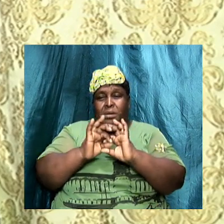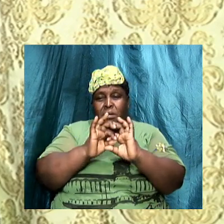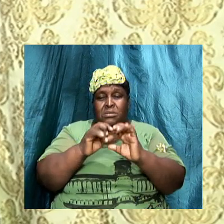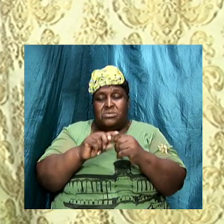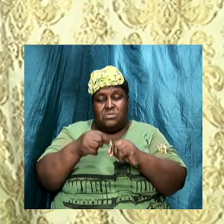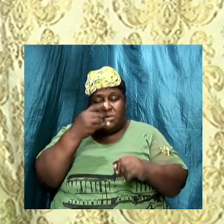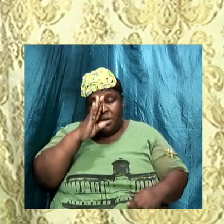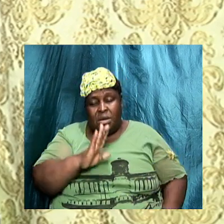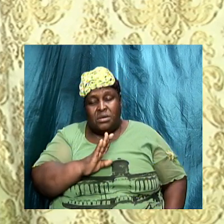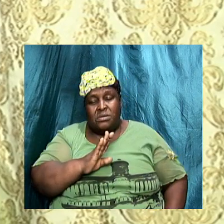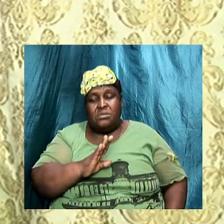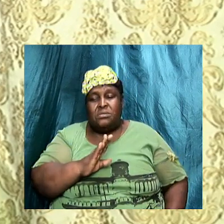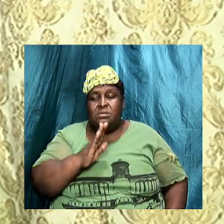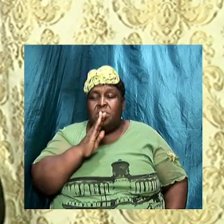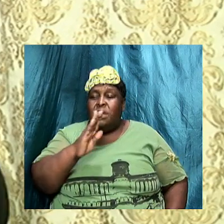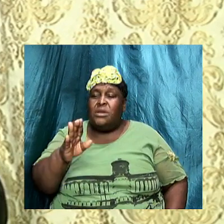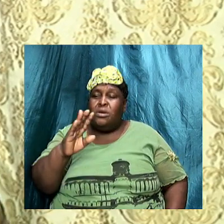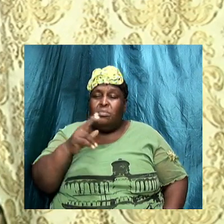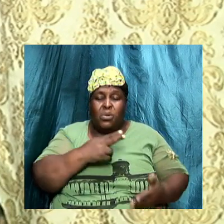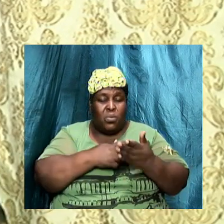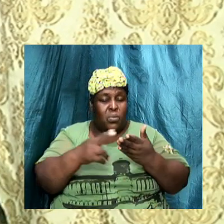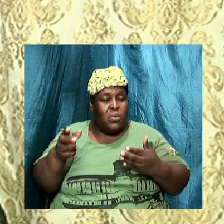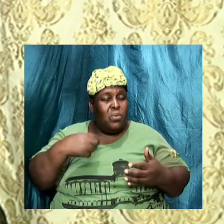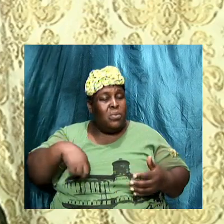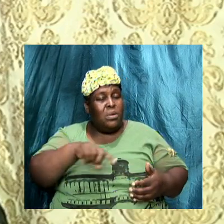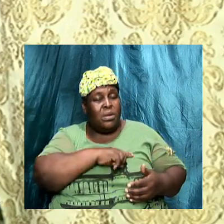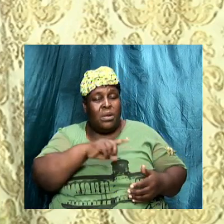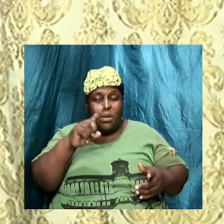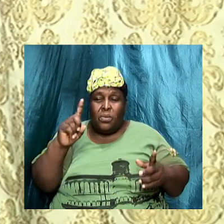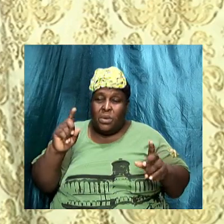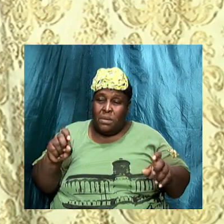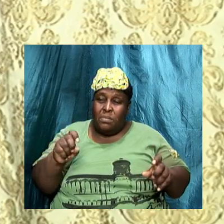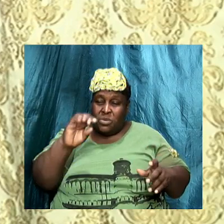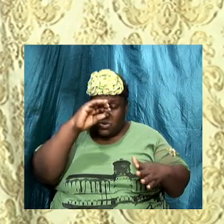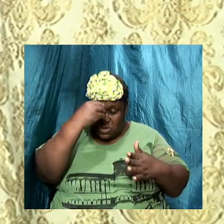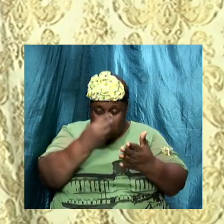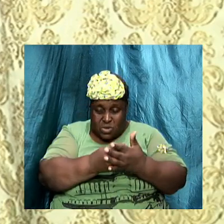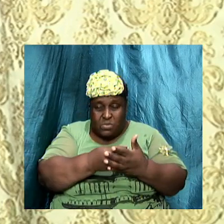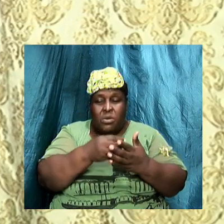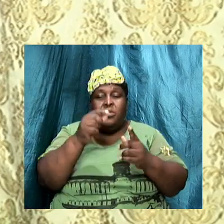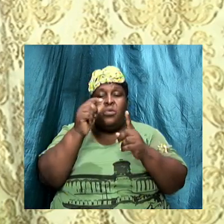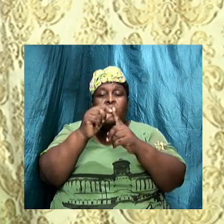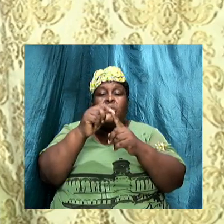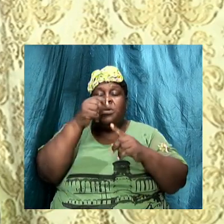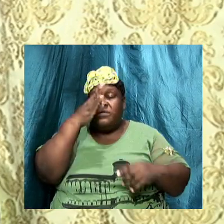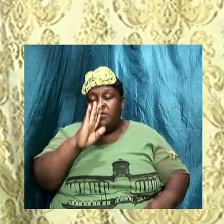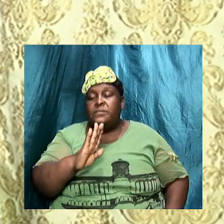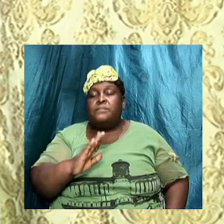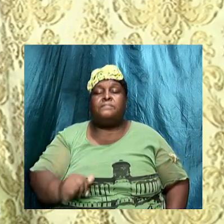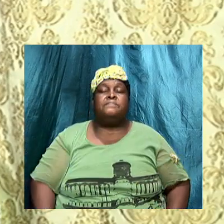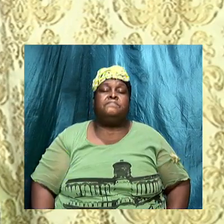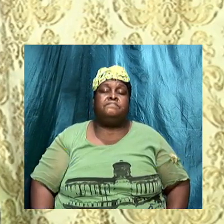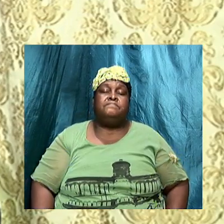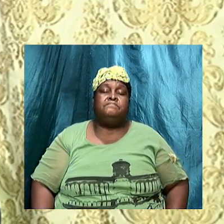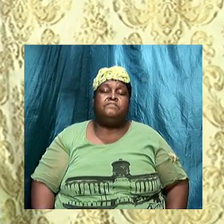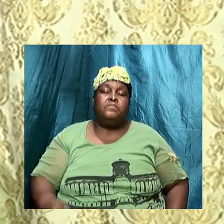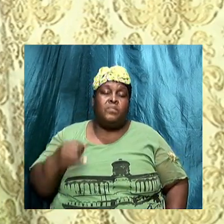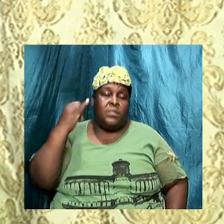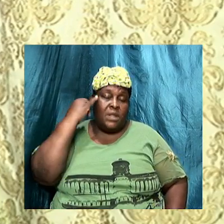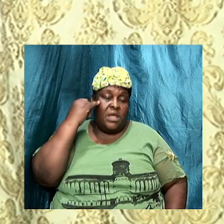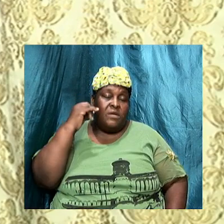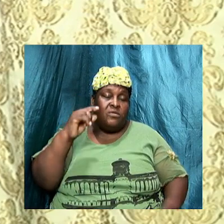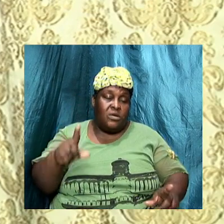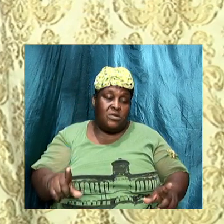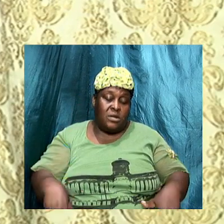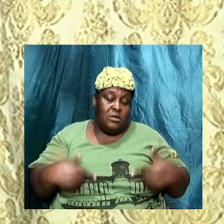To be holy we must obey the word of God. If we are going to live